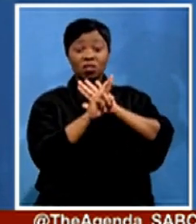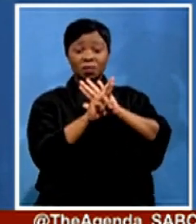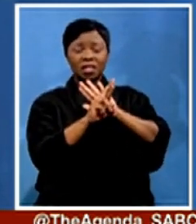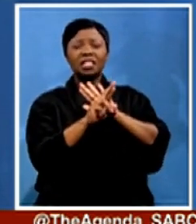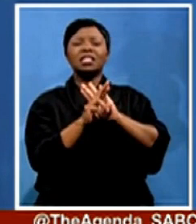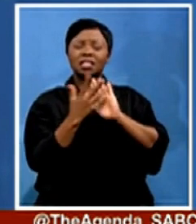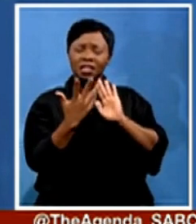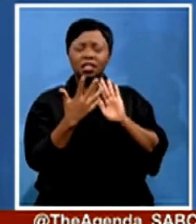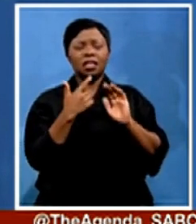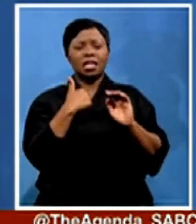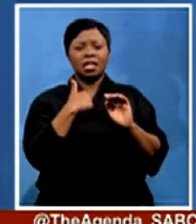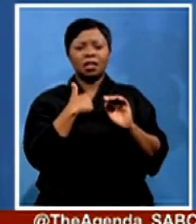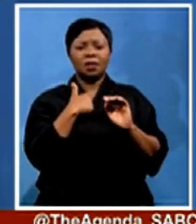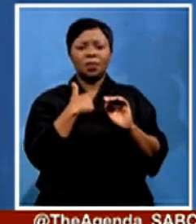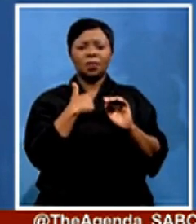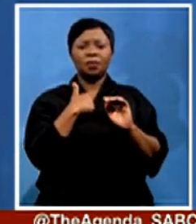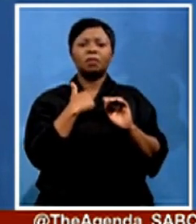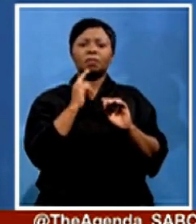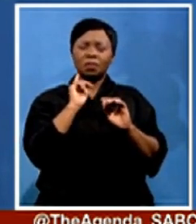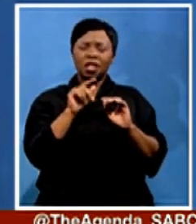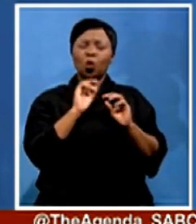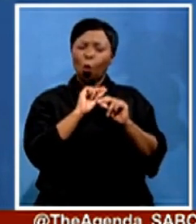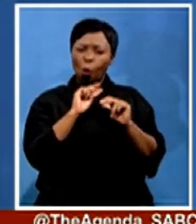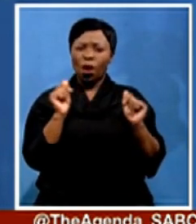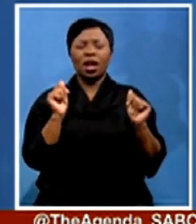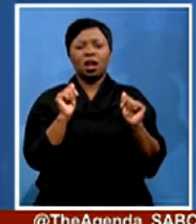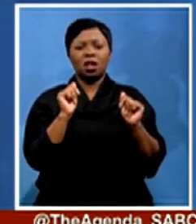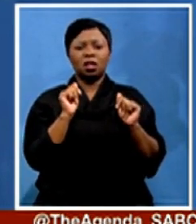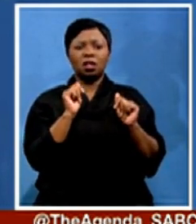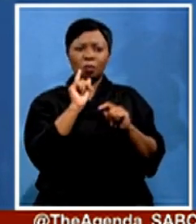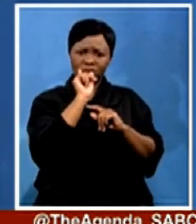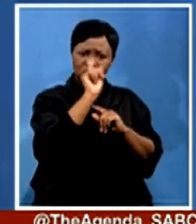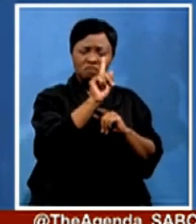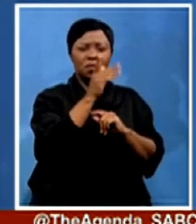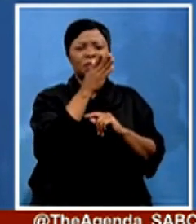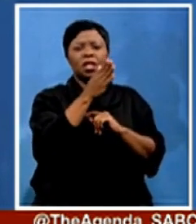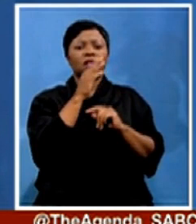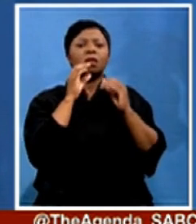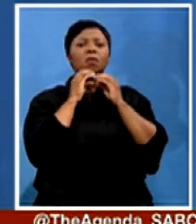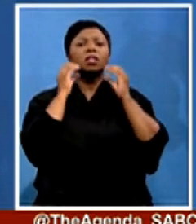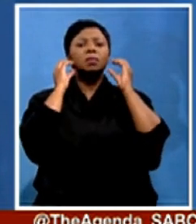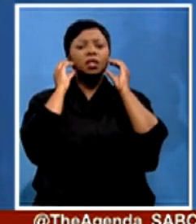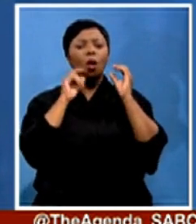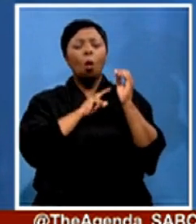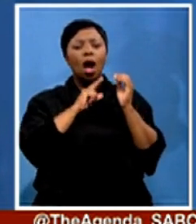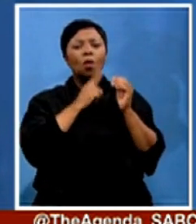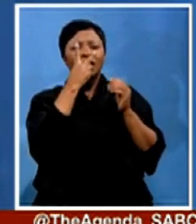into Mozambique. Mozambique is what we have already seen from the leaders of SADAC